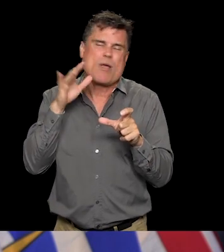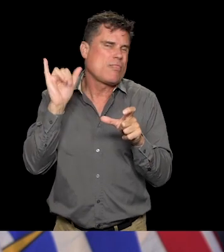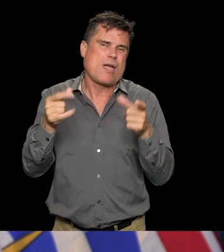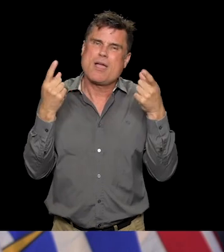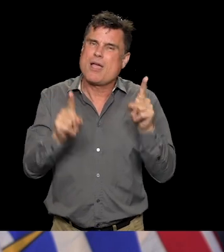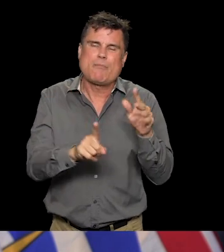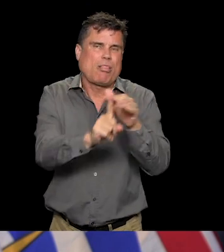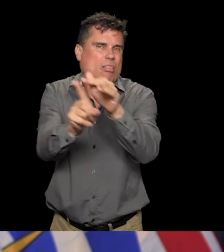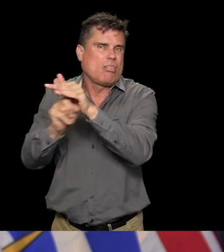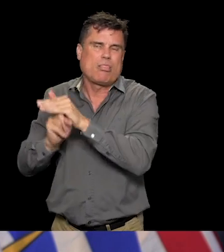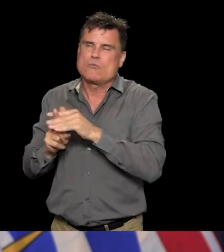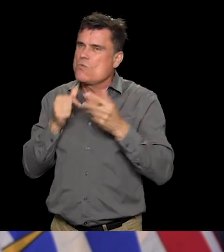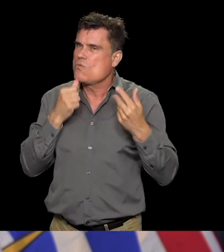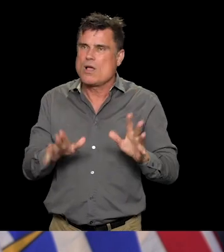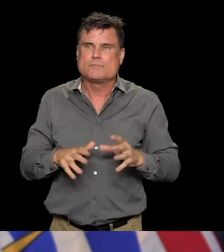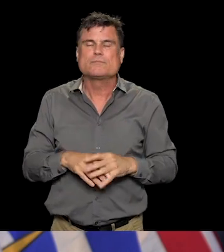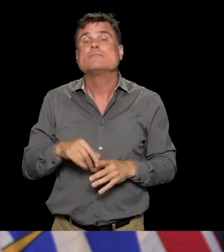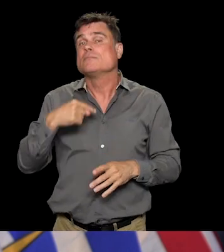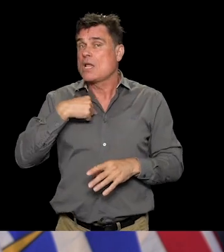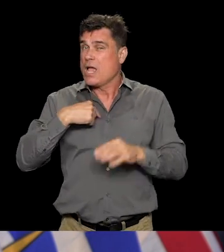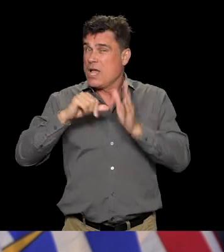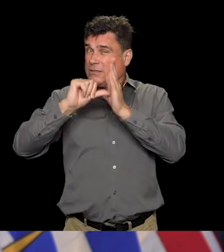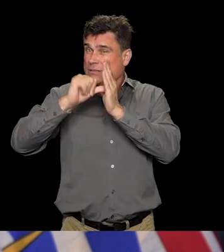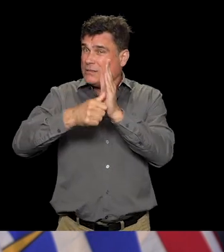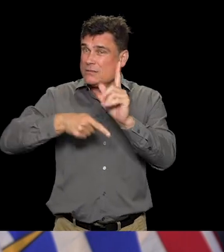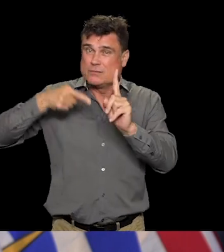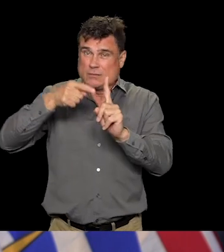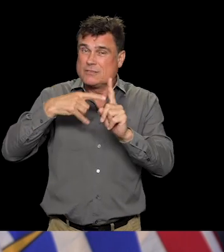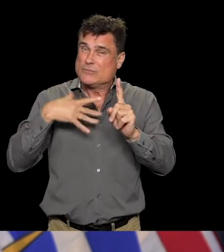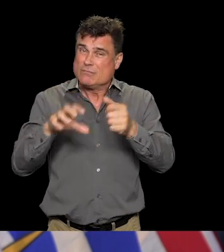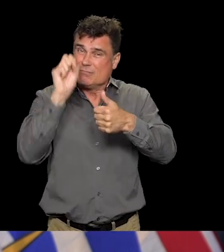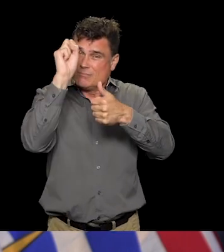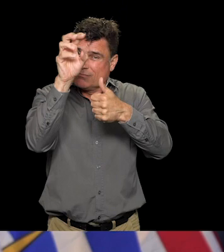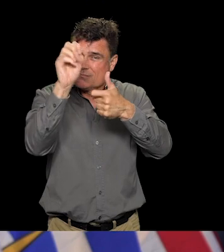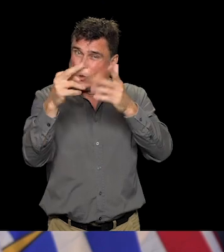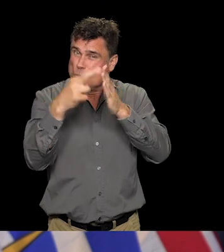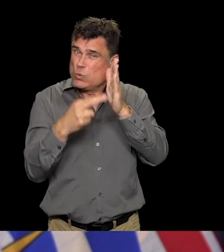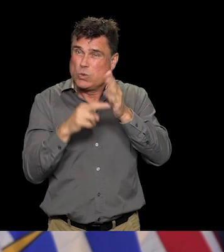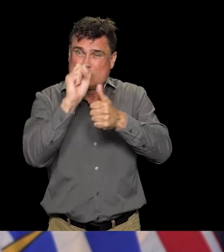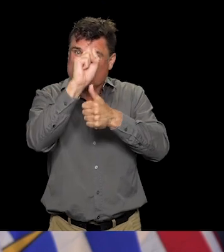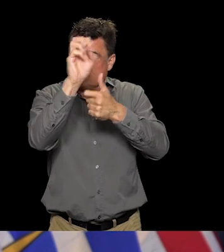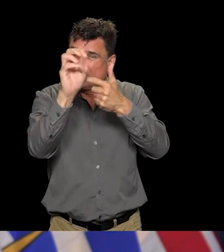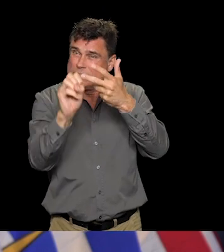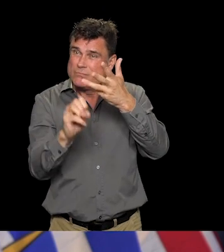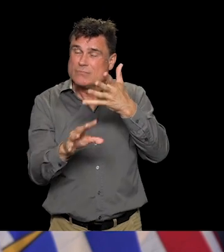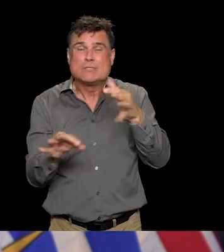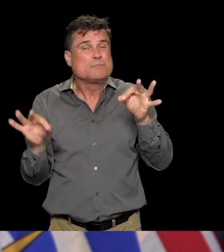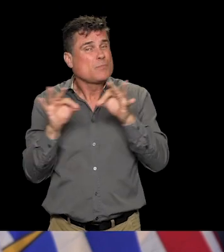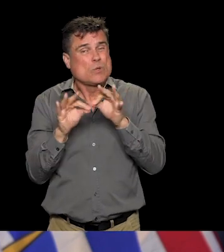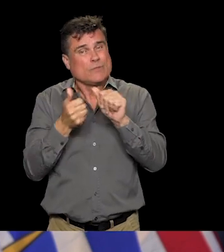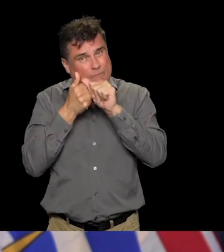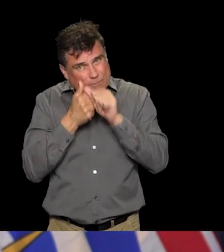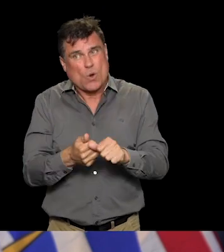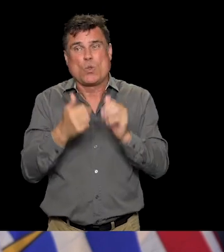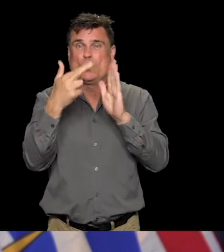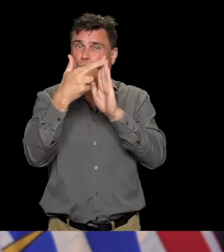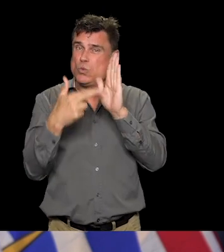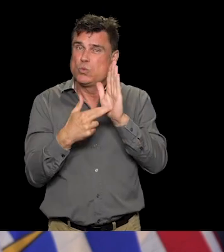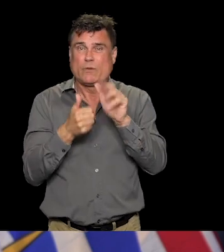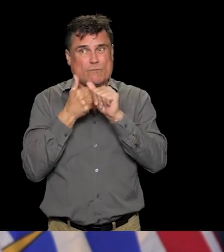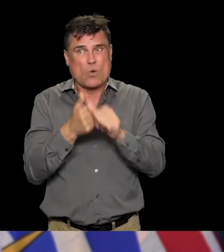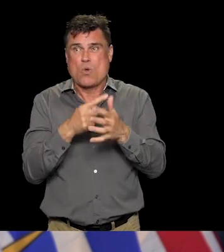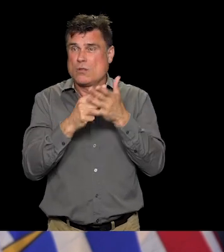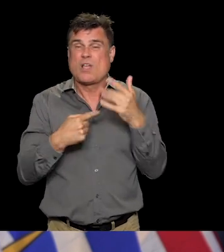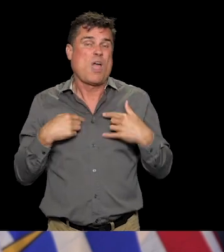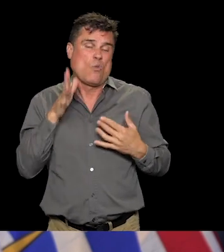and ask them to do that and to remind people of the importance of it. And I continue to do that and I would continue to talk to